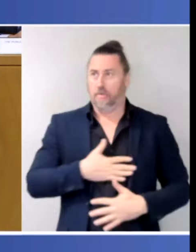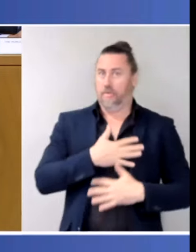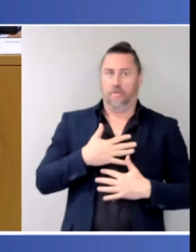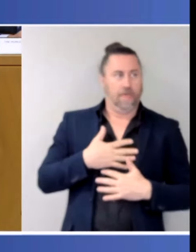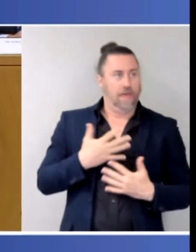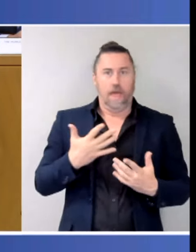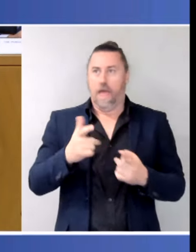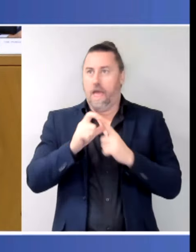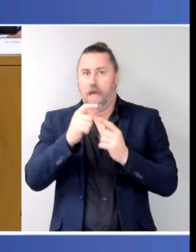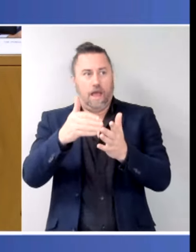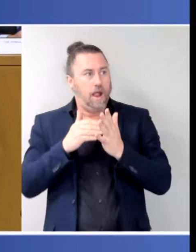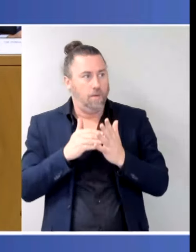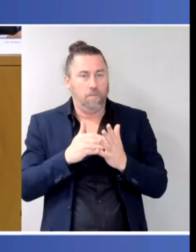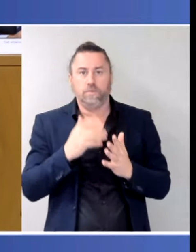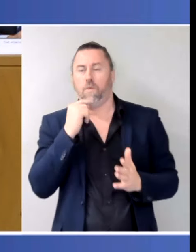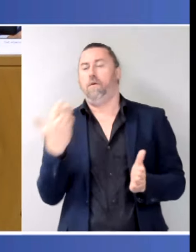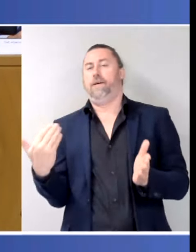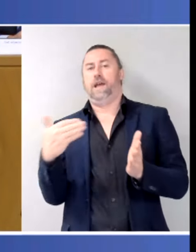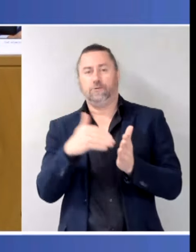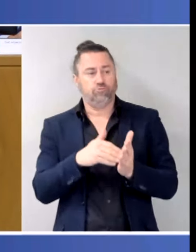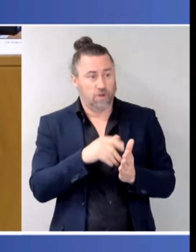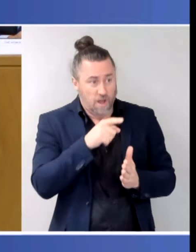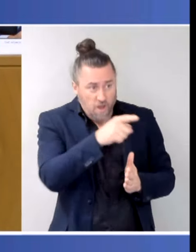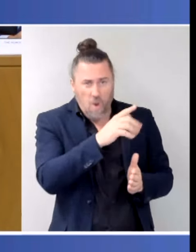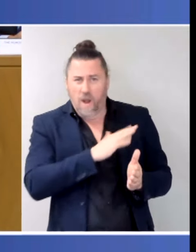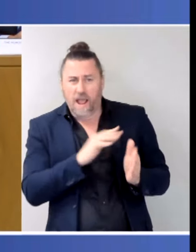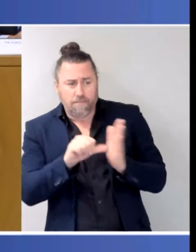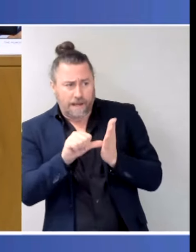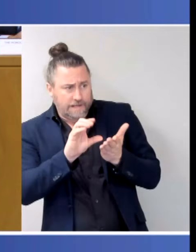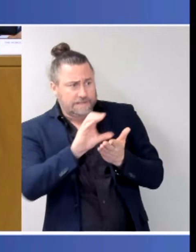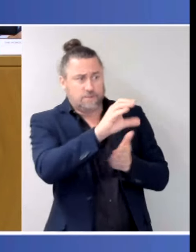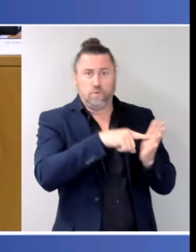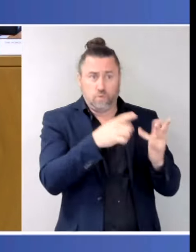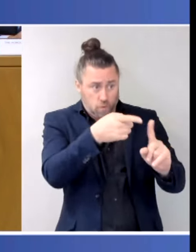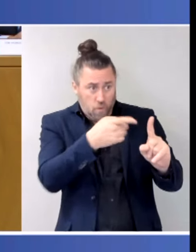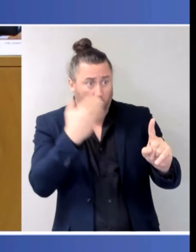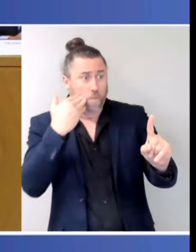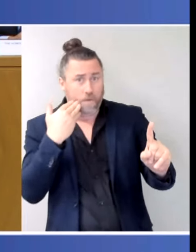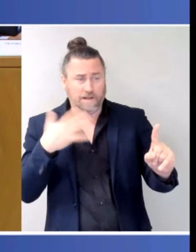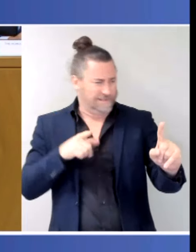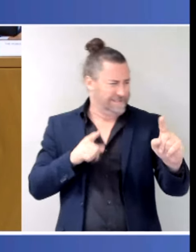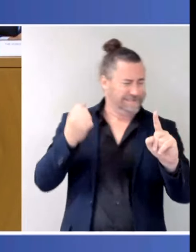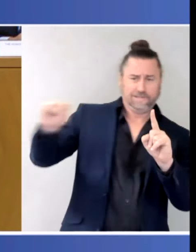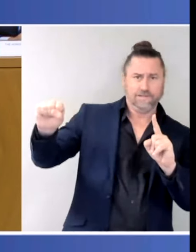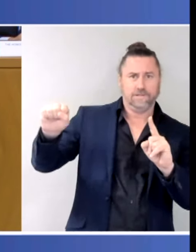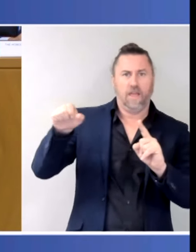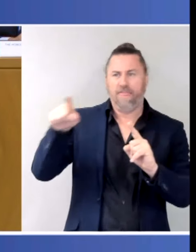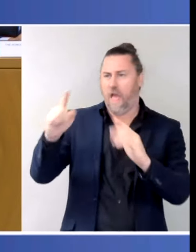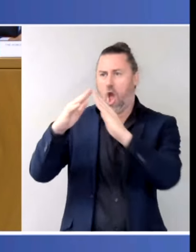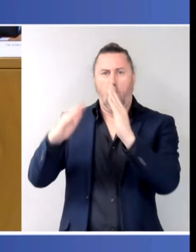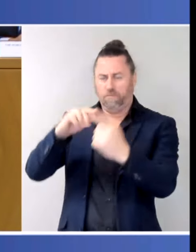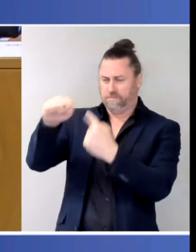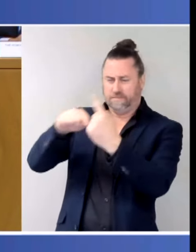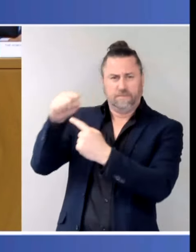support going forward. That was something that arose out of the first national cabinet meeting that we had. In this case,